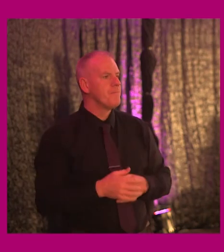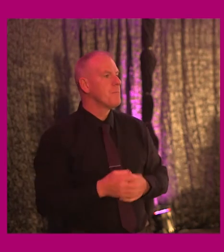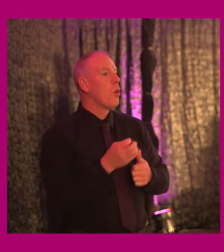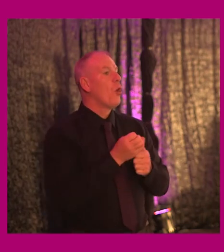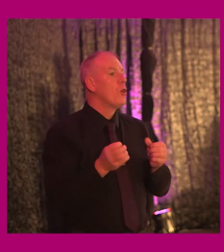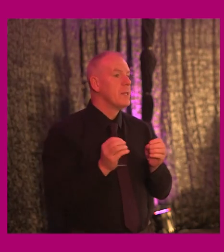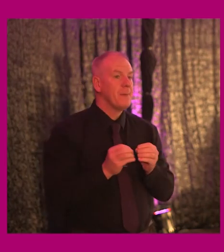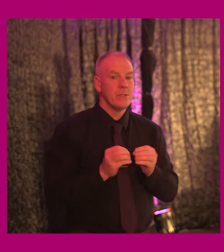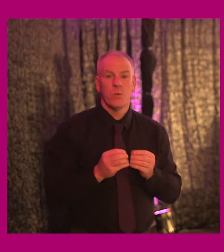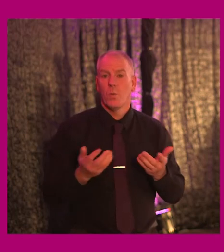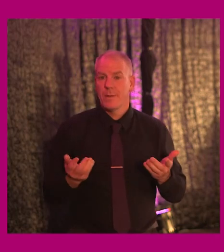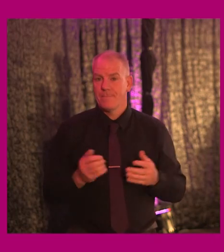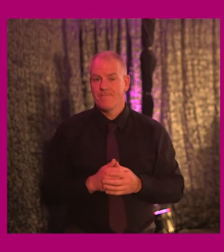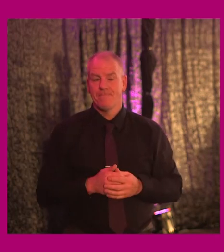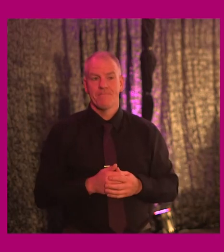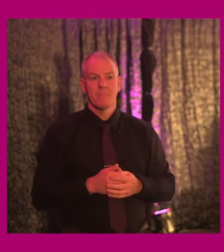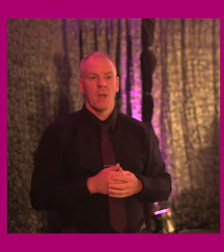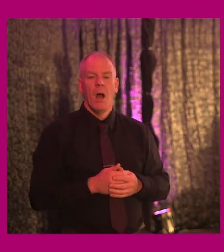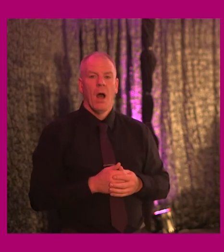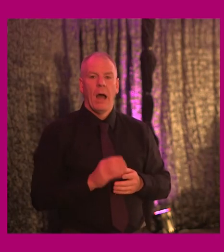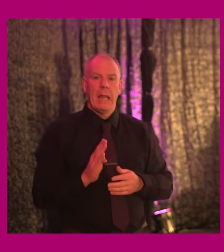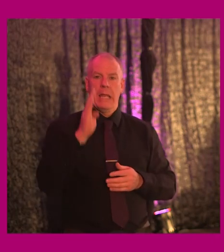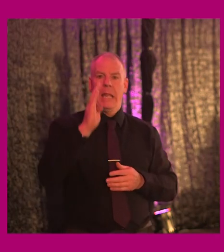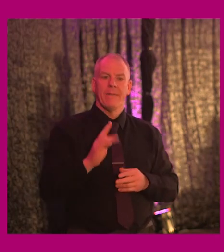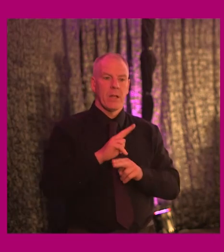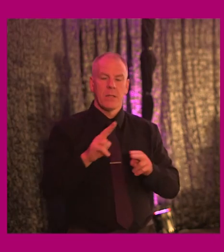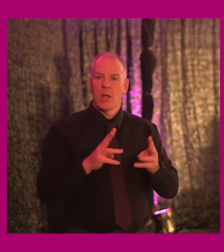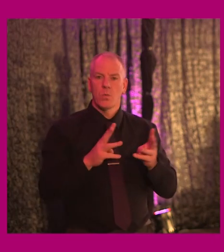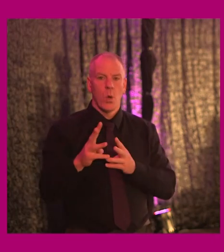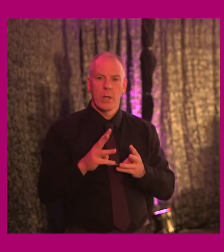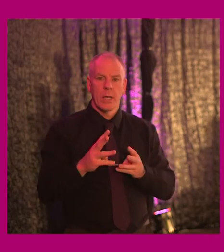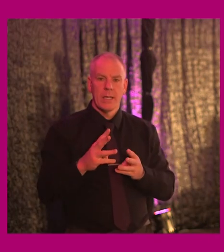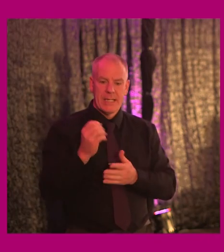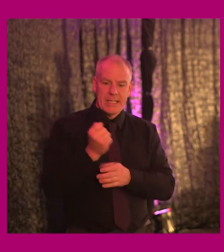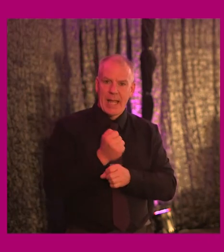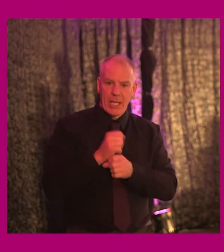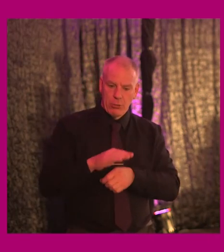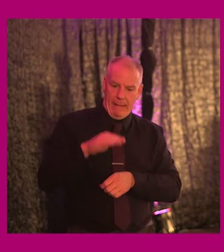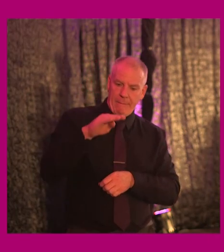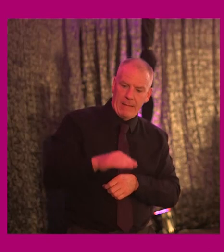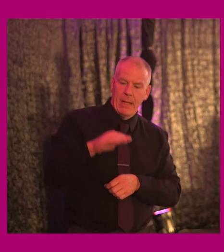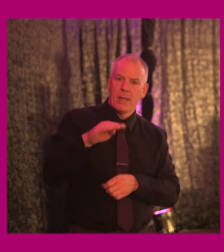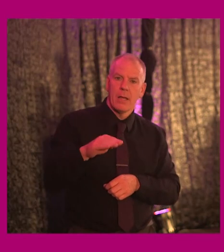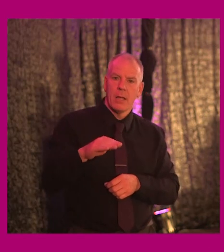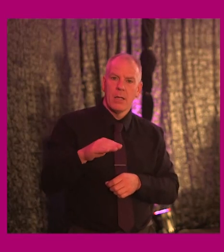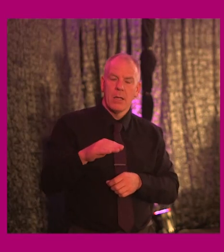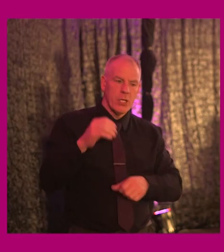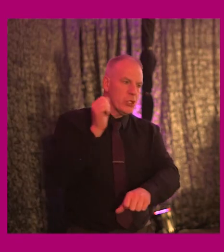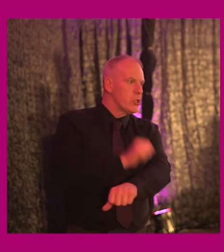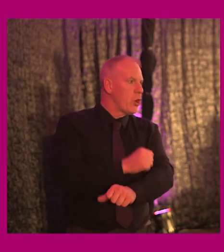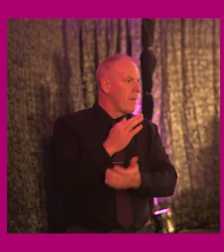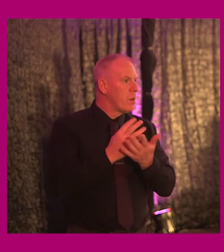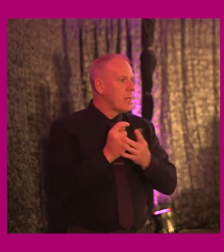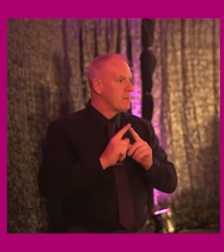lifts not working, not being repaired at stations and how they've been stranded numerous times having travelled